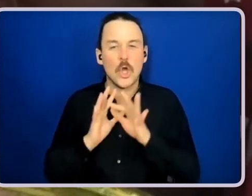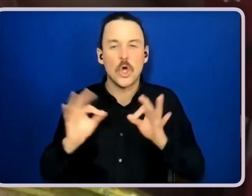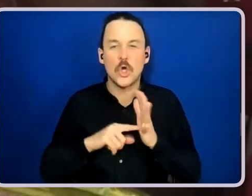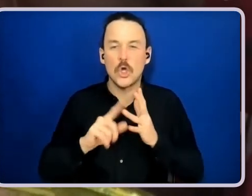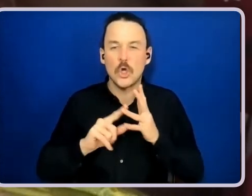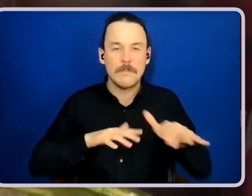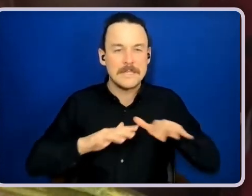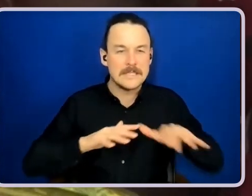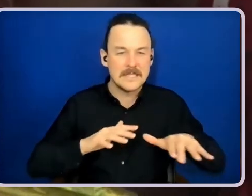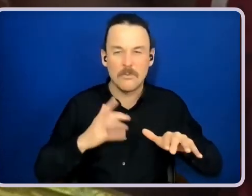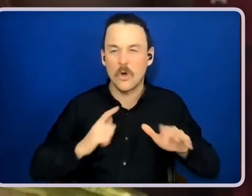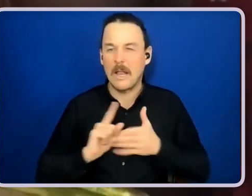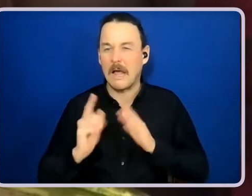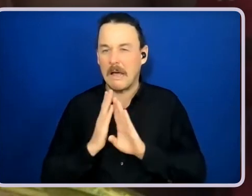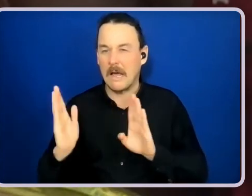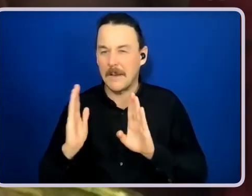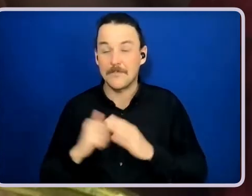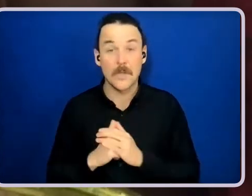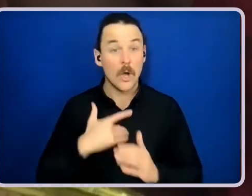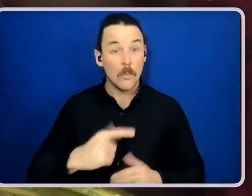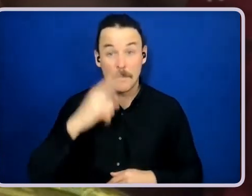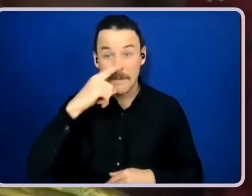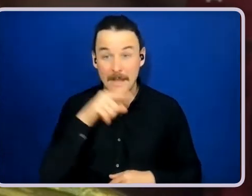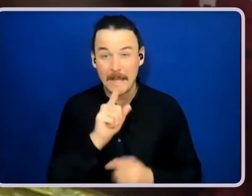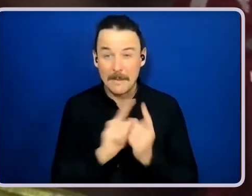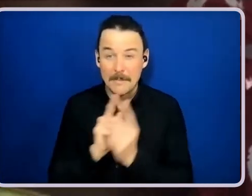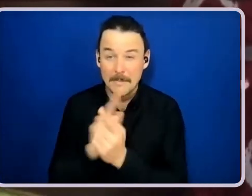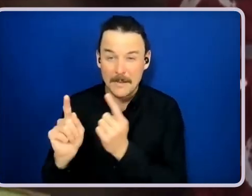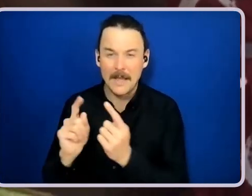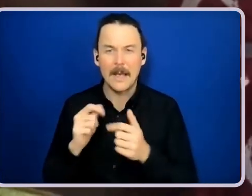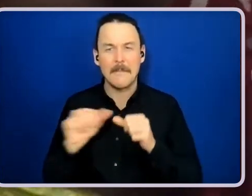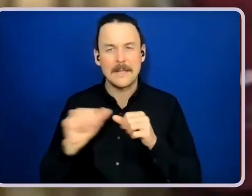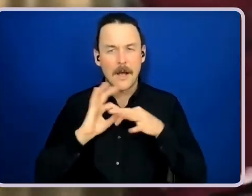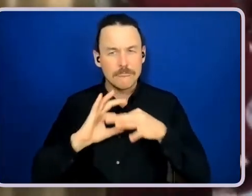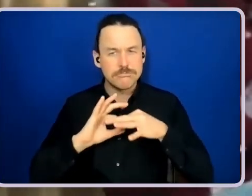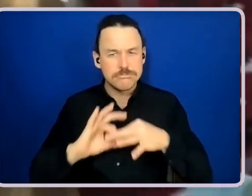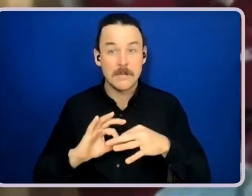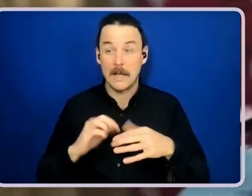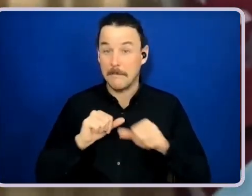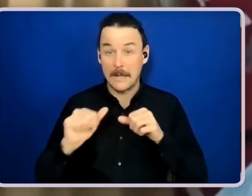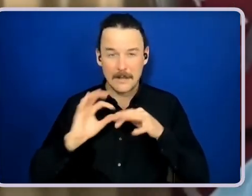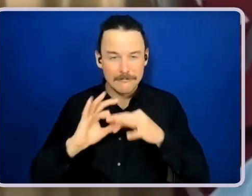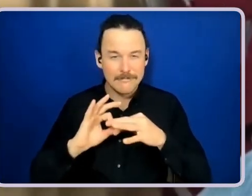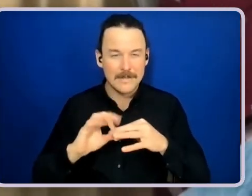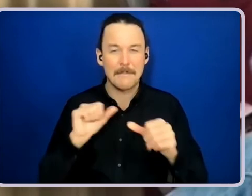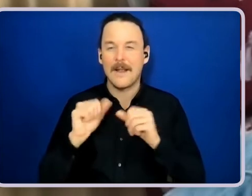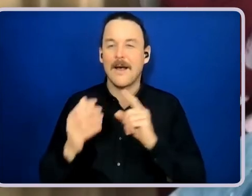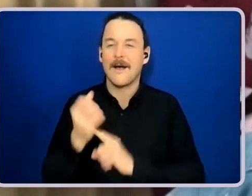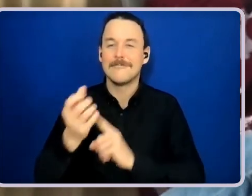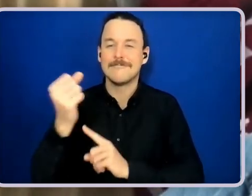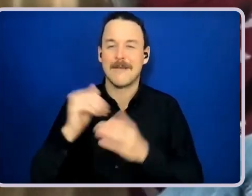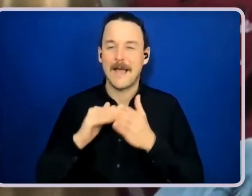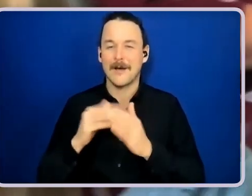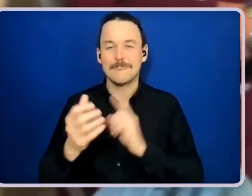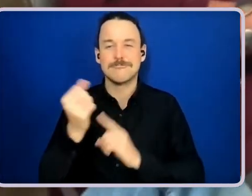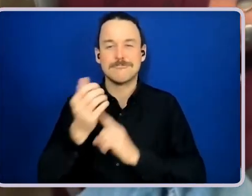relationships become, which therefore leads to better outcomes for Brodie to achieve his goals. Well, that was what we talked about last circle too, was with your math. You